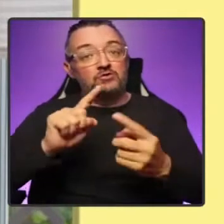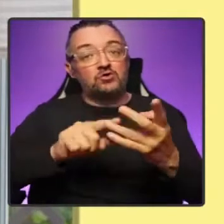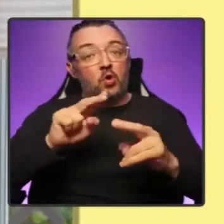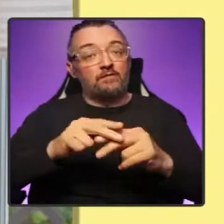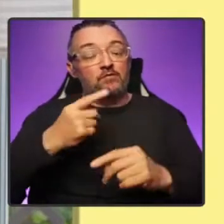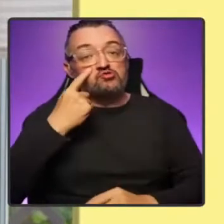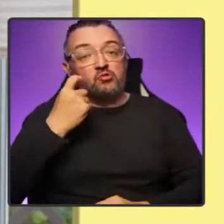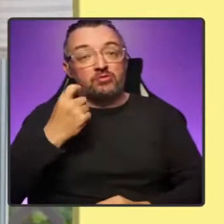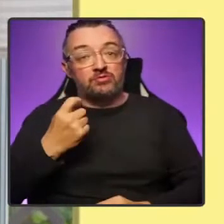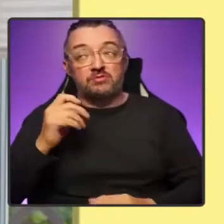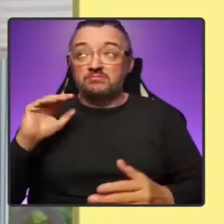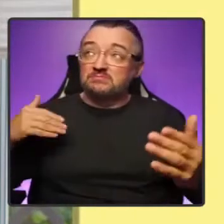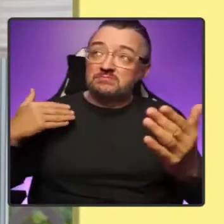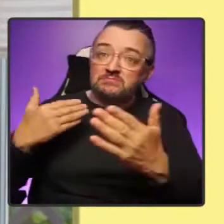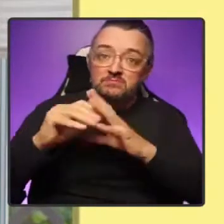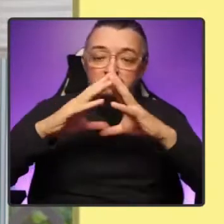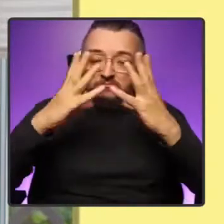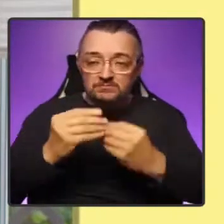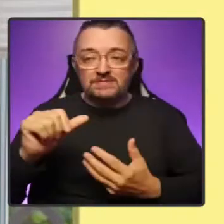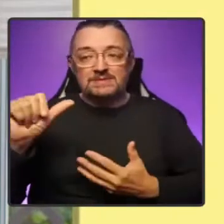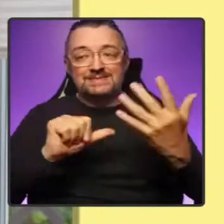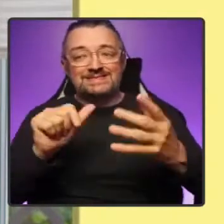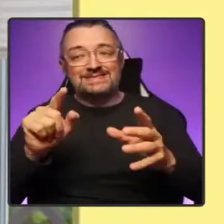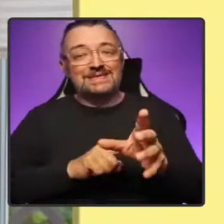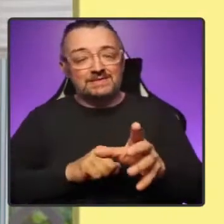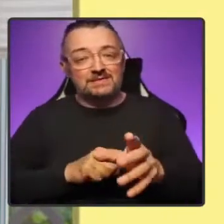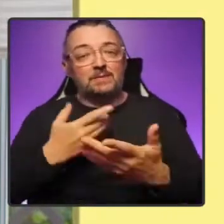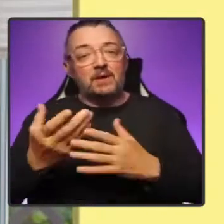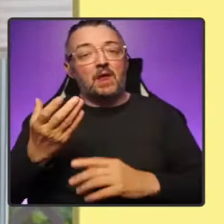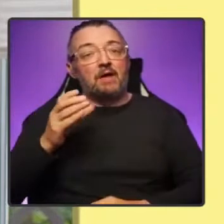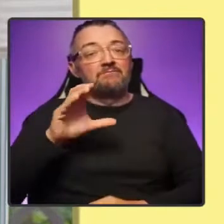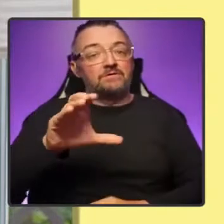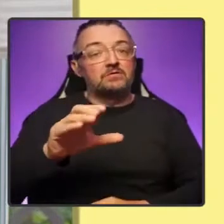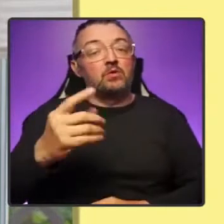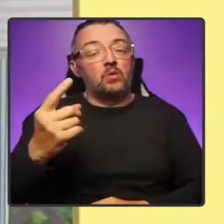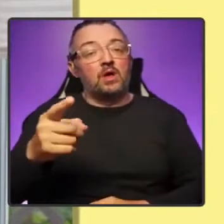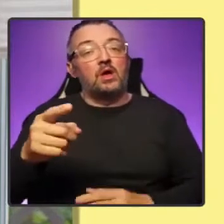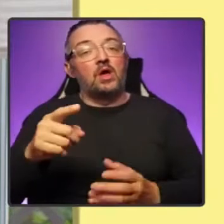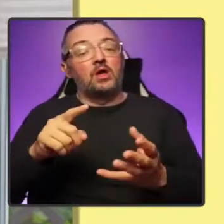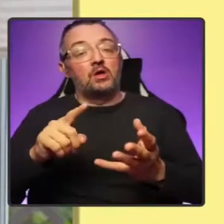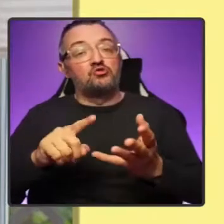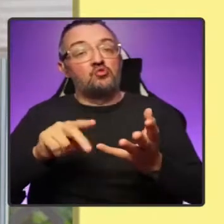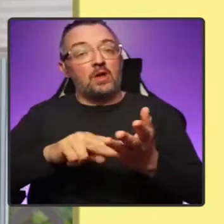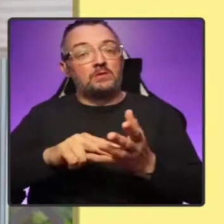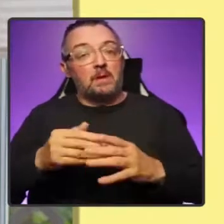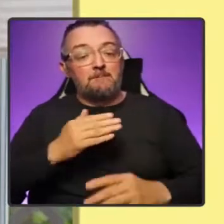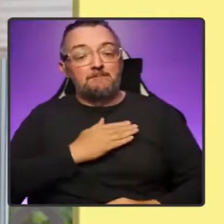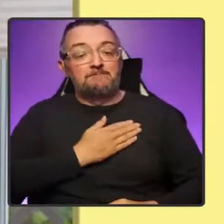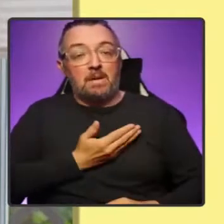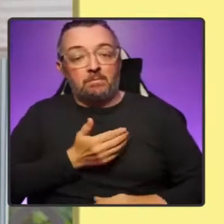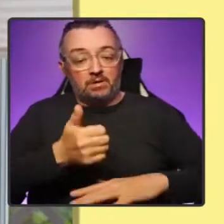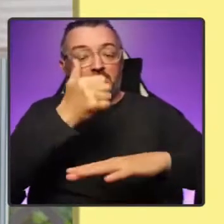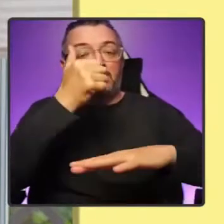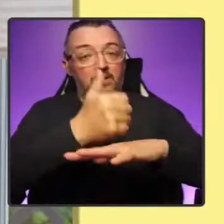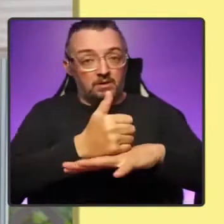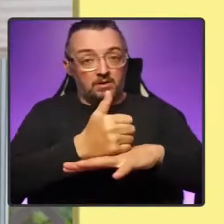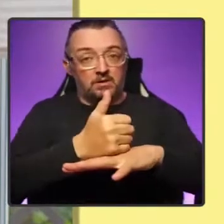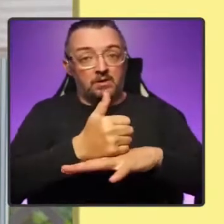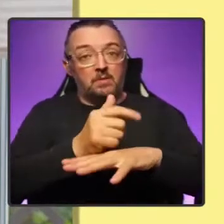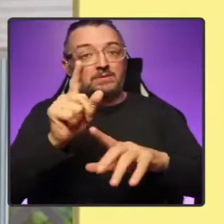old, has always been funded by the government of the UN member state hosting COP, except this year.